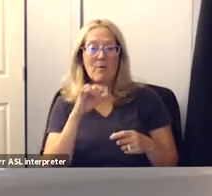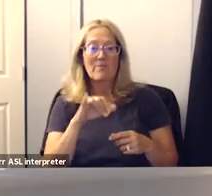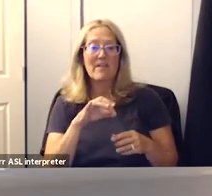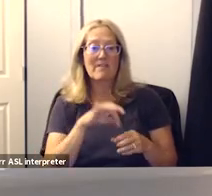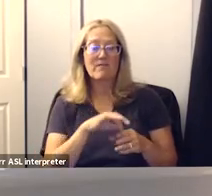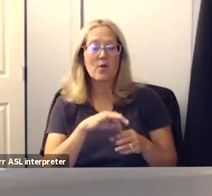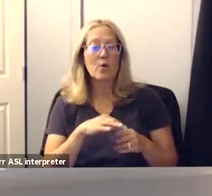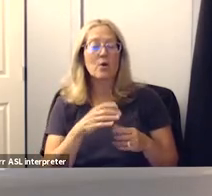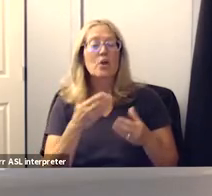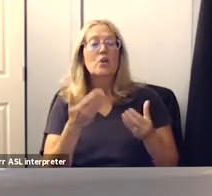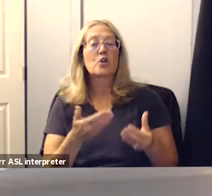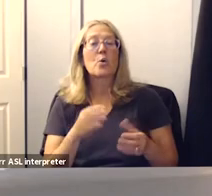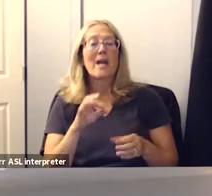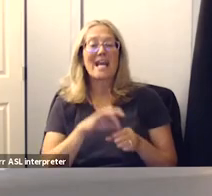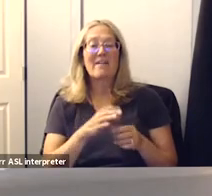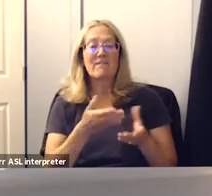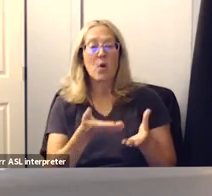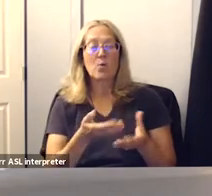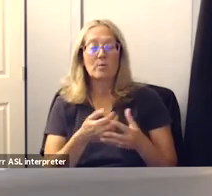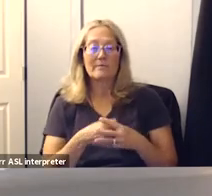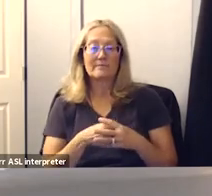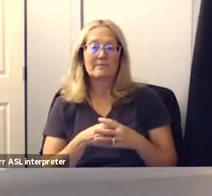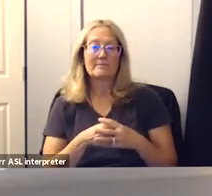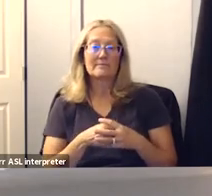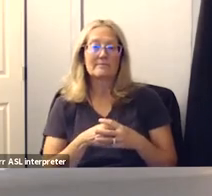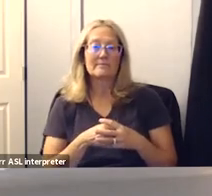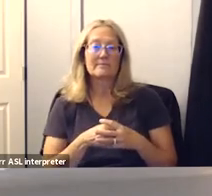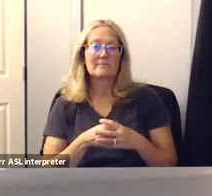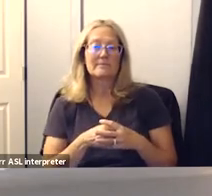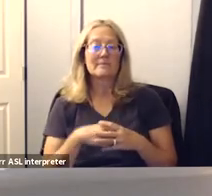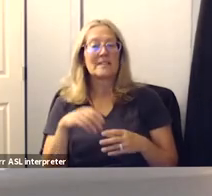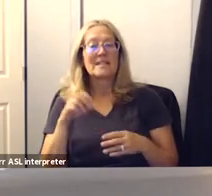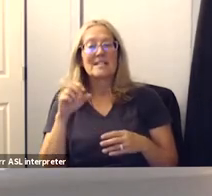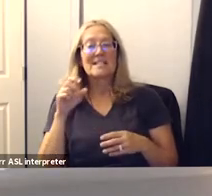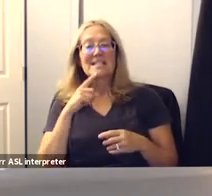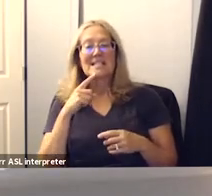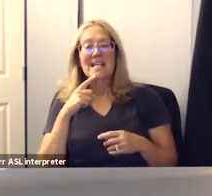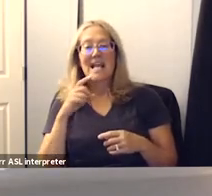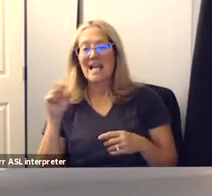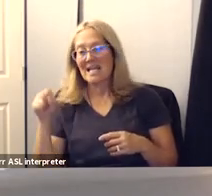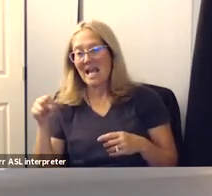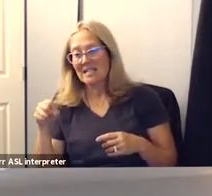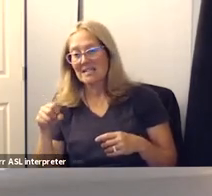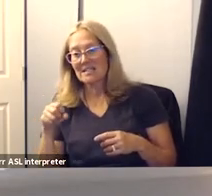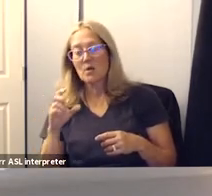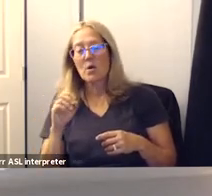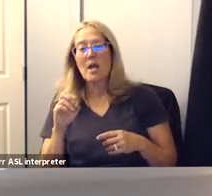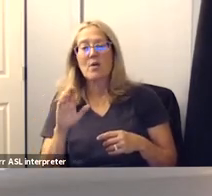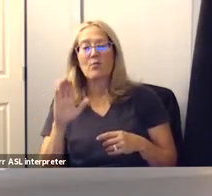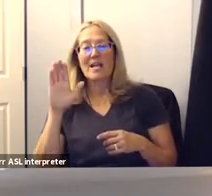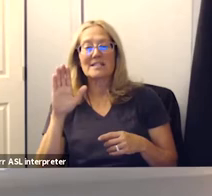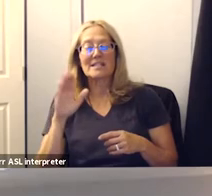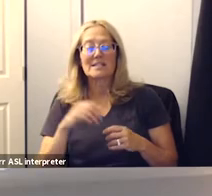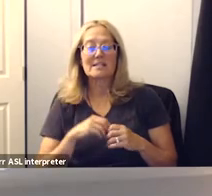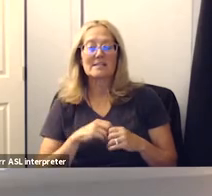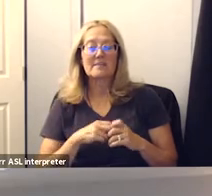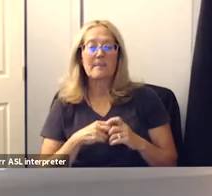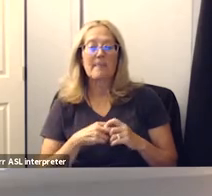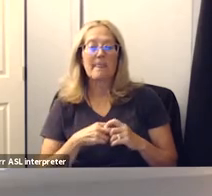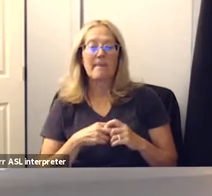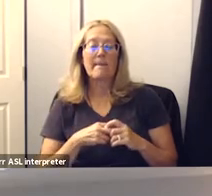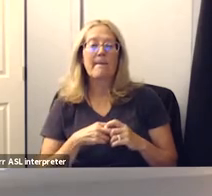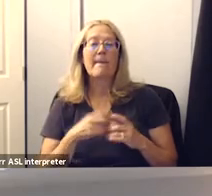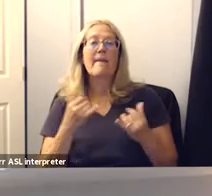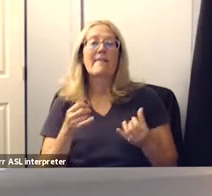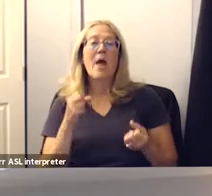signify by voting um by saying aye and raising your hand great the this motion